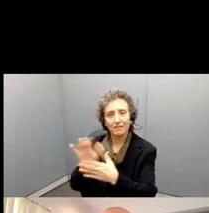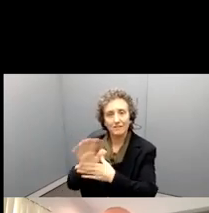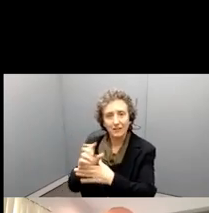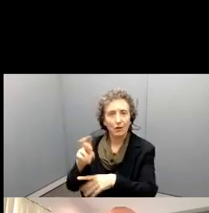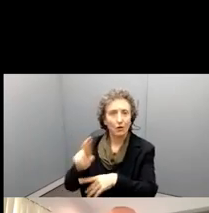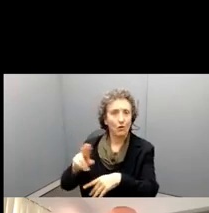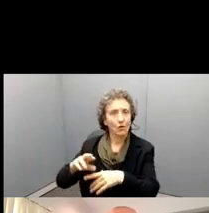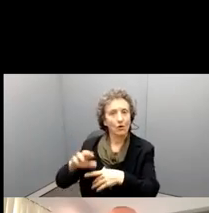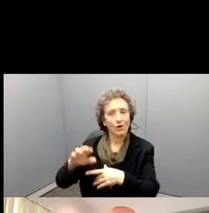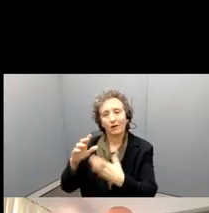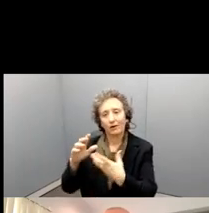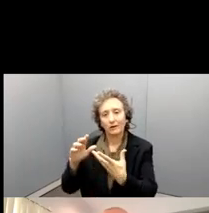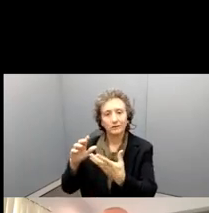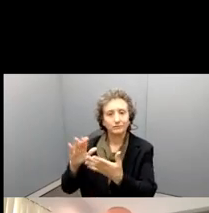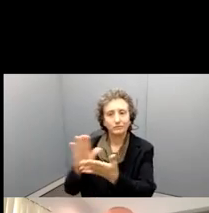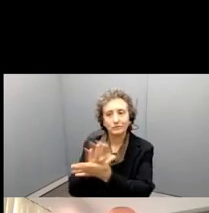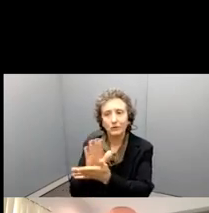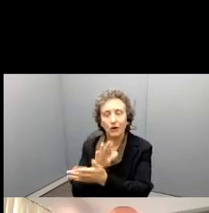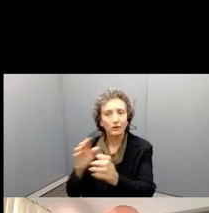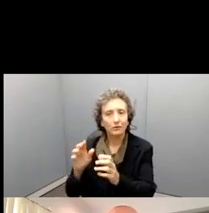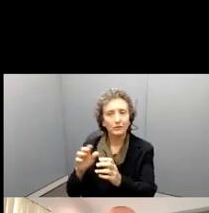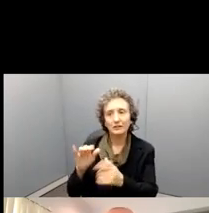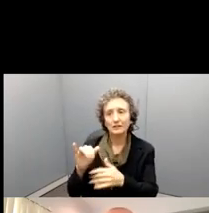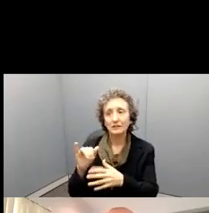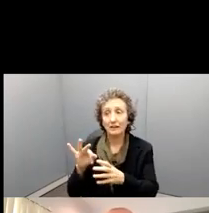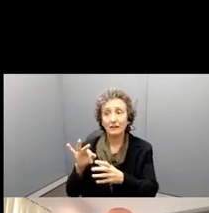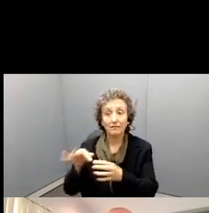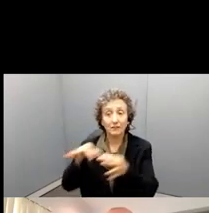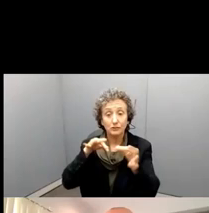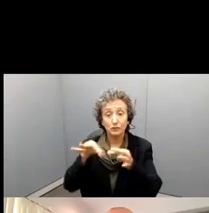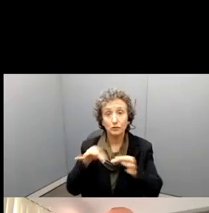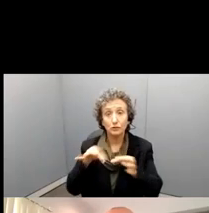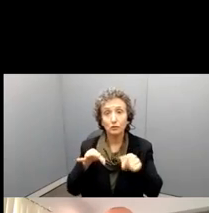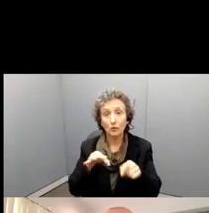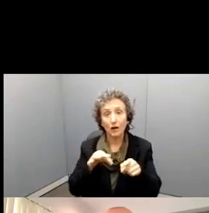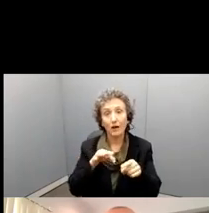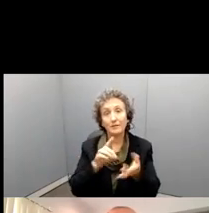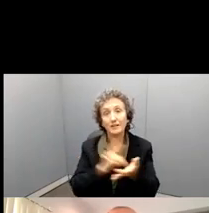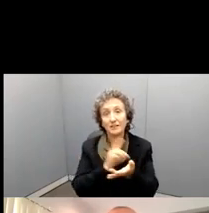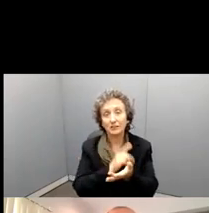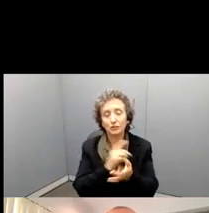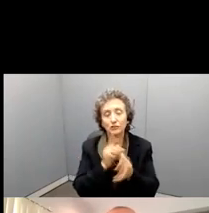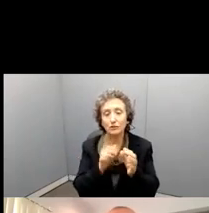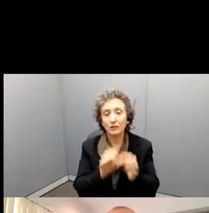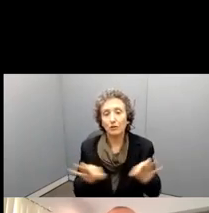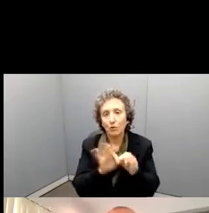So, if there's anything, all things that, that can be described in the dissertation, that is very important.